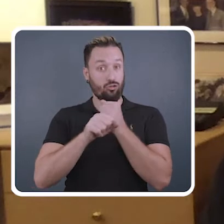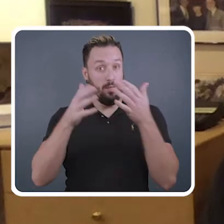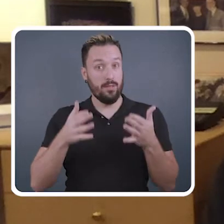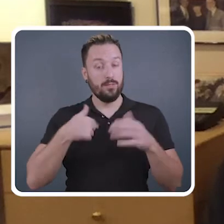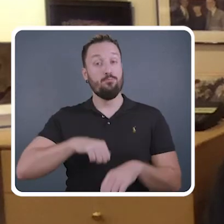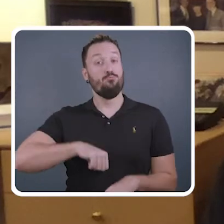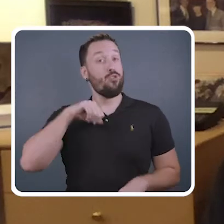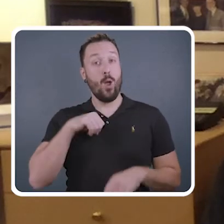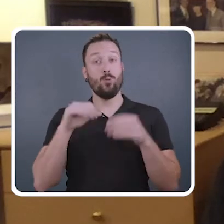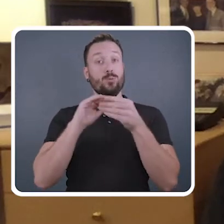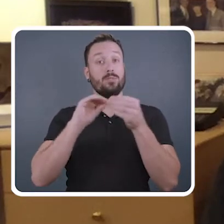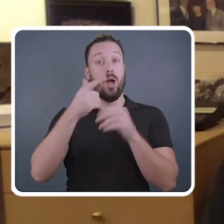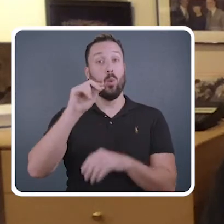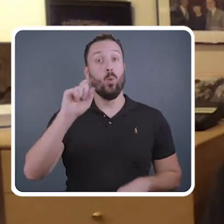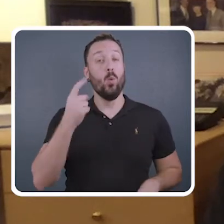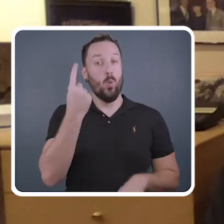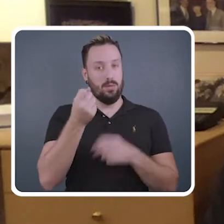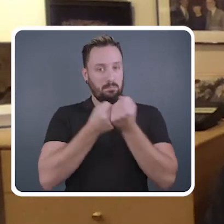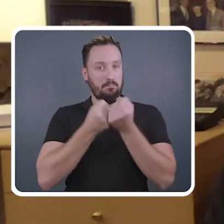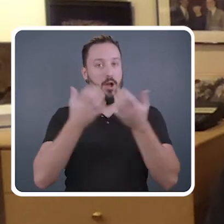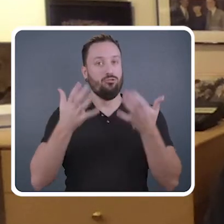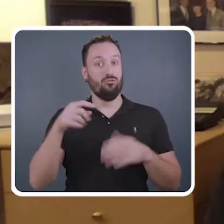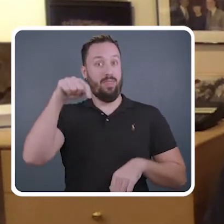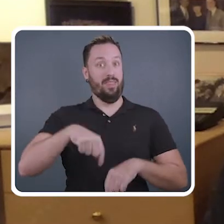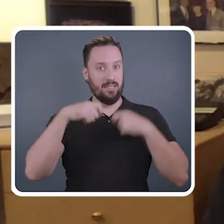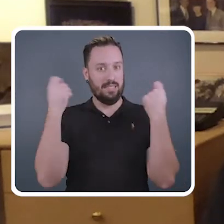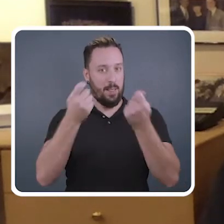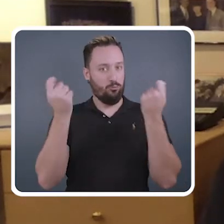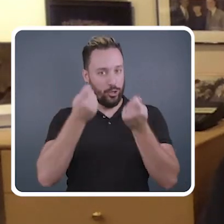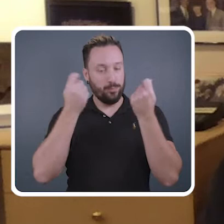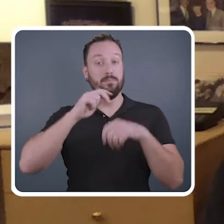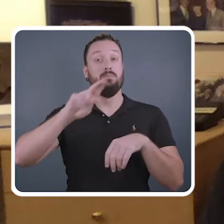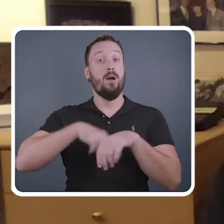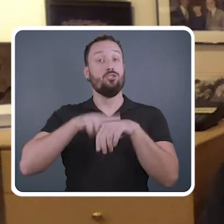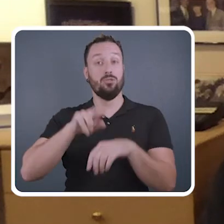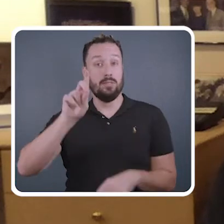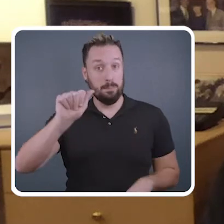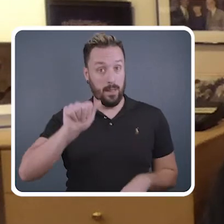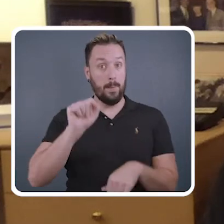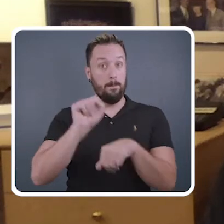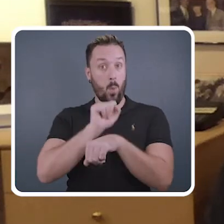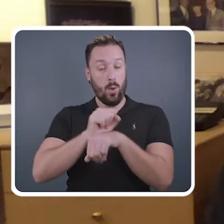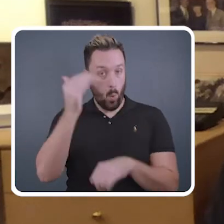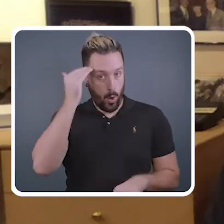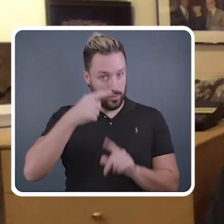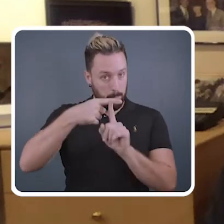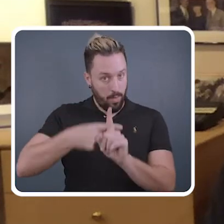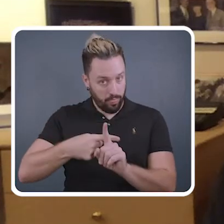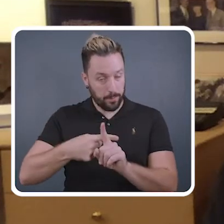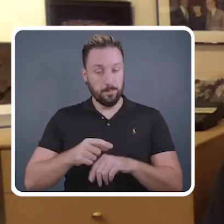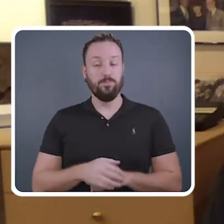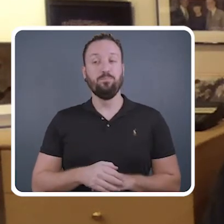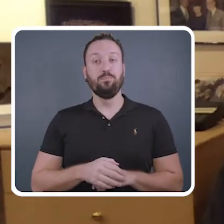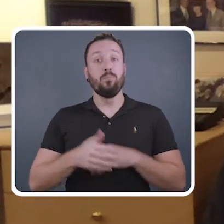and I'm proud to say that Google is among the sponsors of this celebration of the National Disabilities Employment Awareness